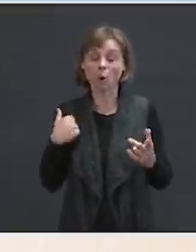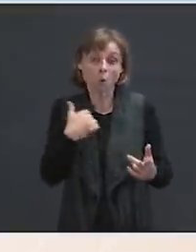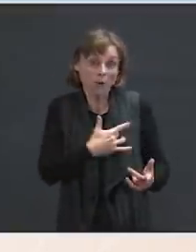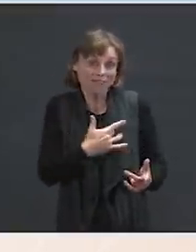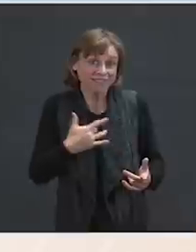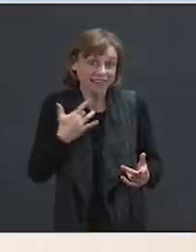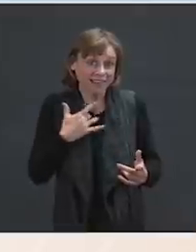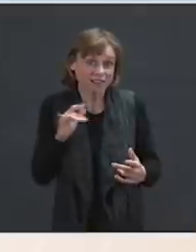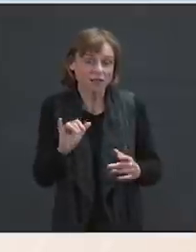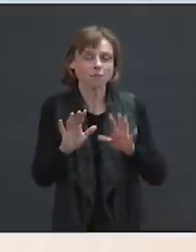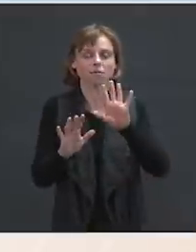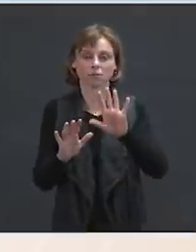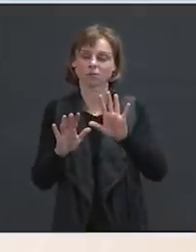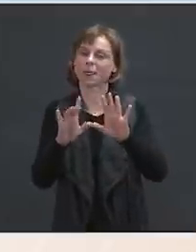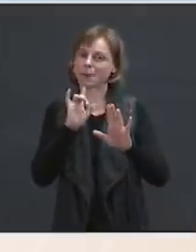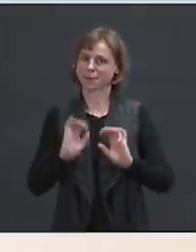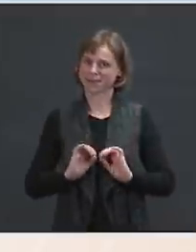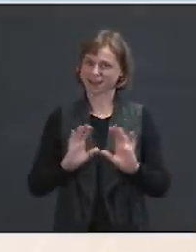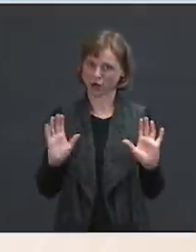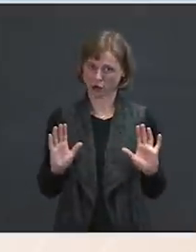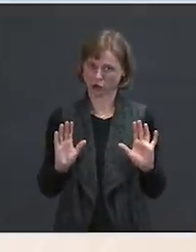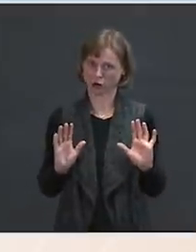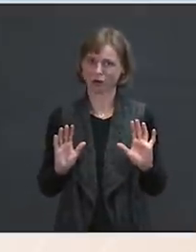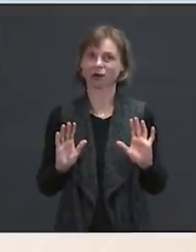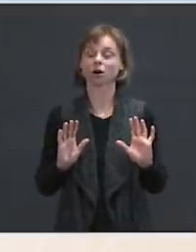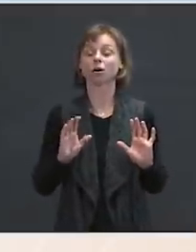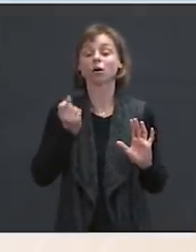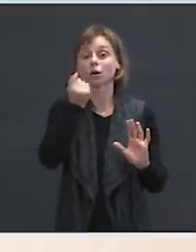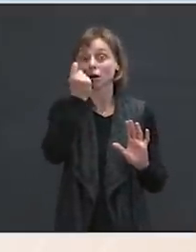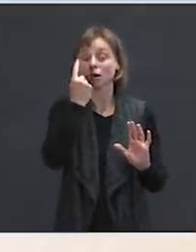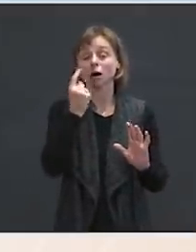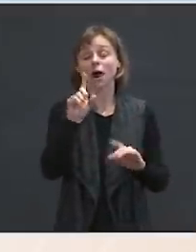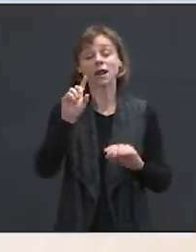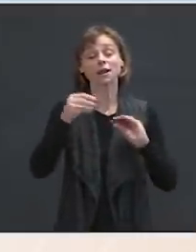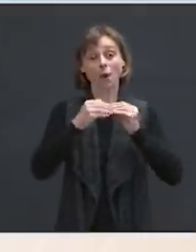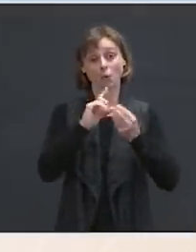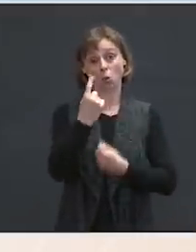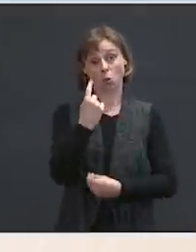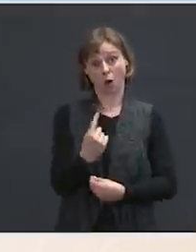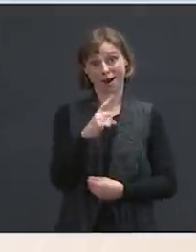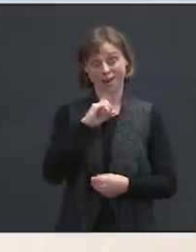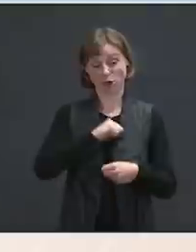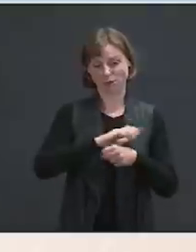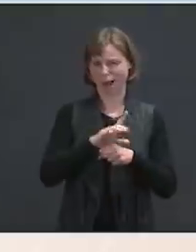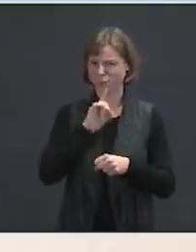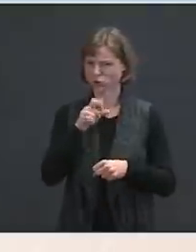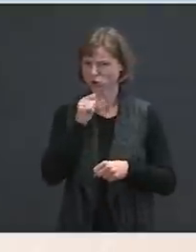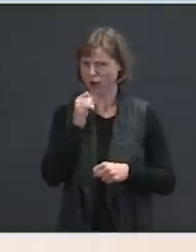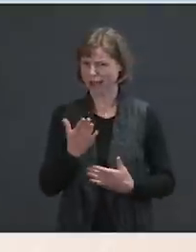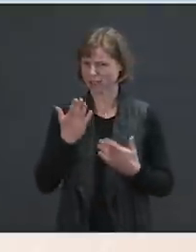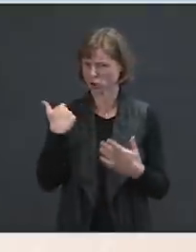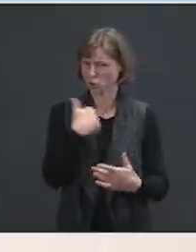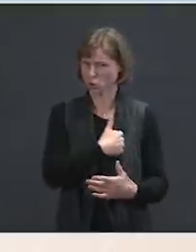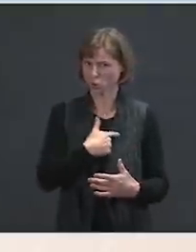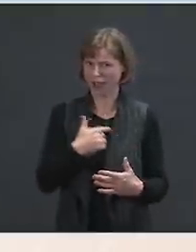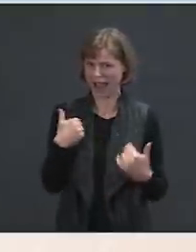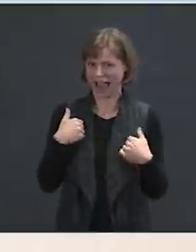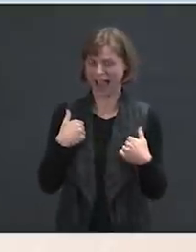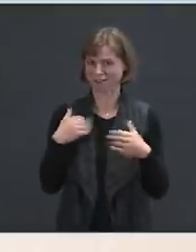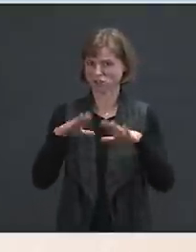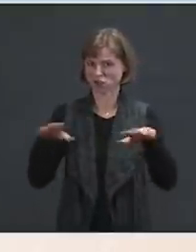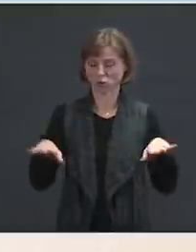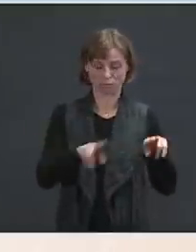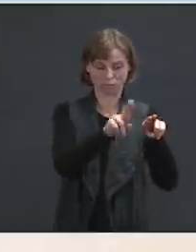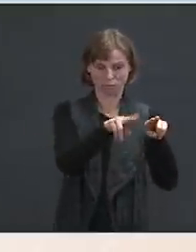facilities — let me be let me be clear here. One, there's a pandemic going on. I'm sure you're not suggesting that we have children right next to each